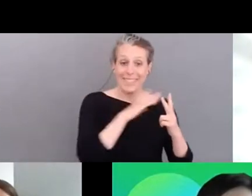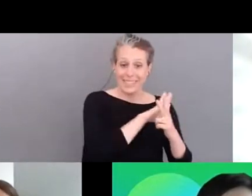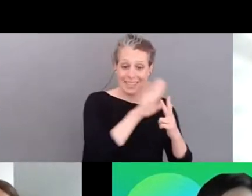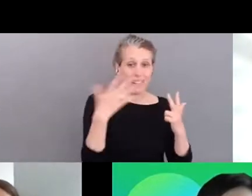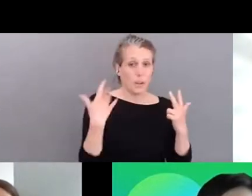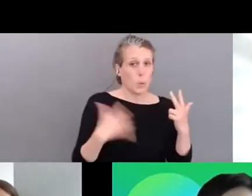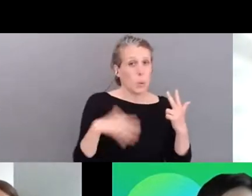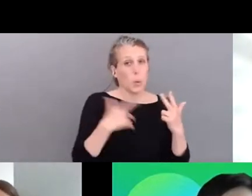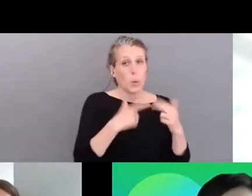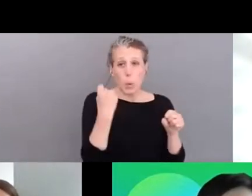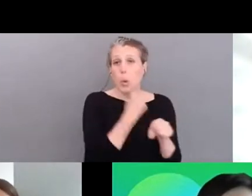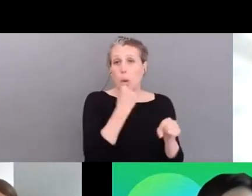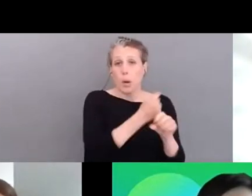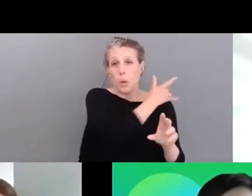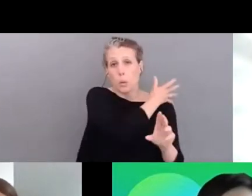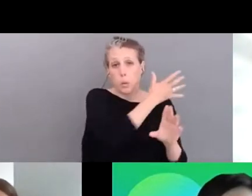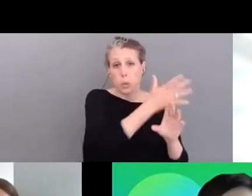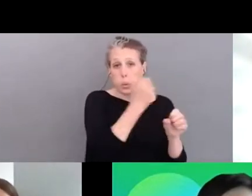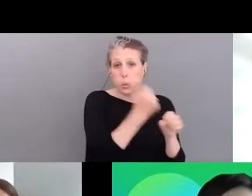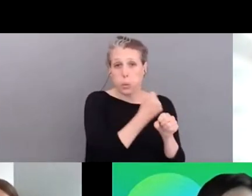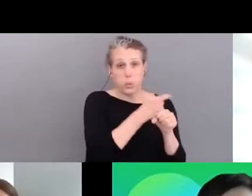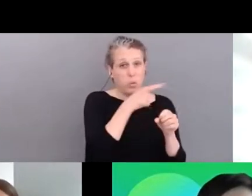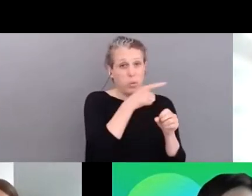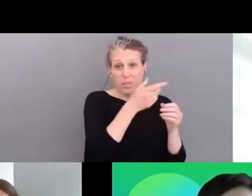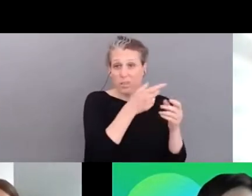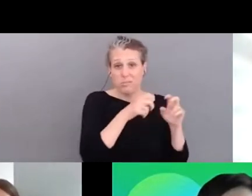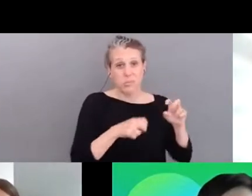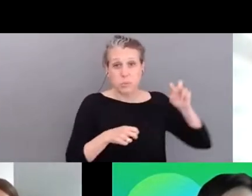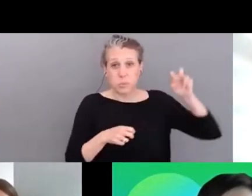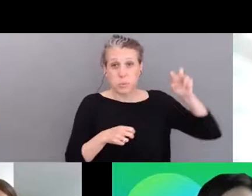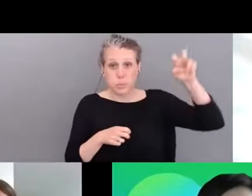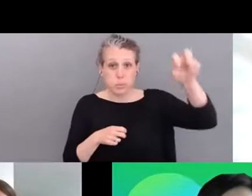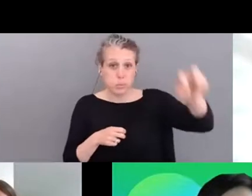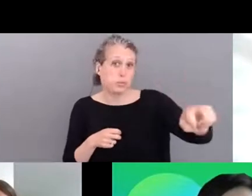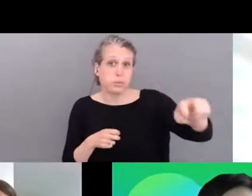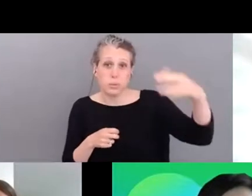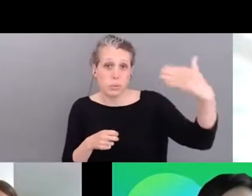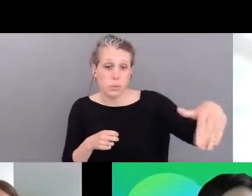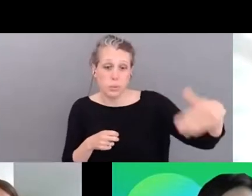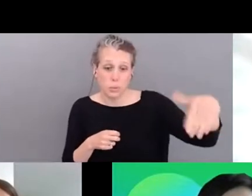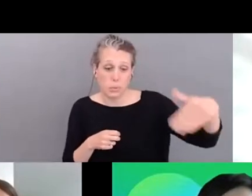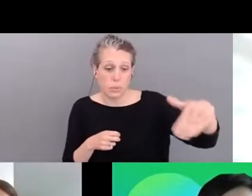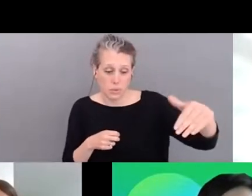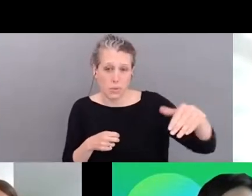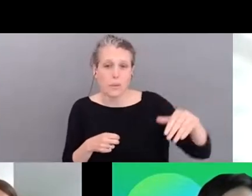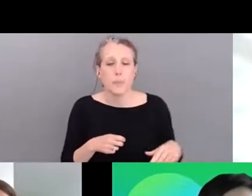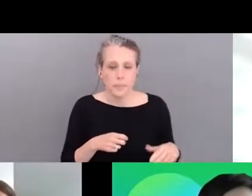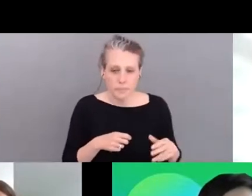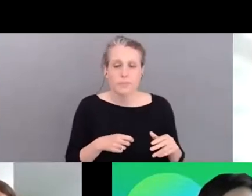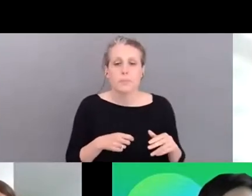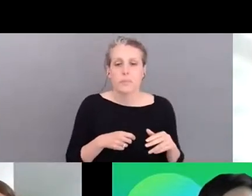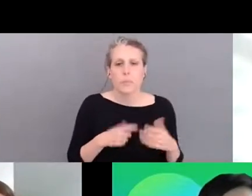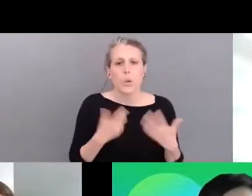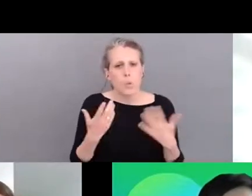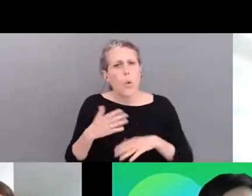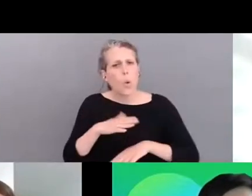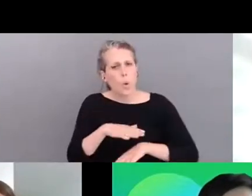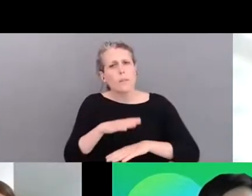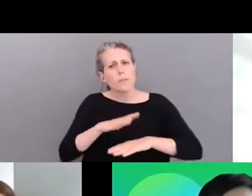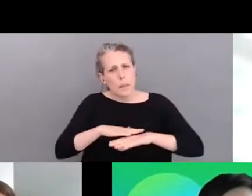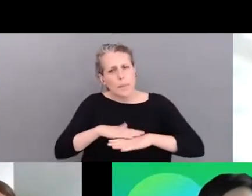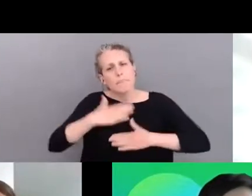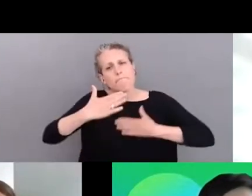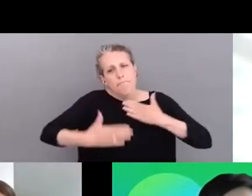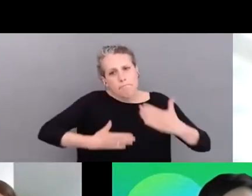in the past and have moved even further uh the past year and a half um so slowly we will get to the element